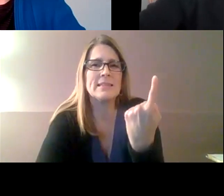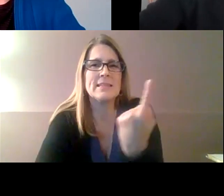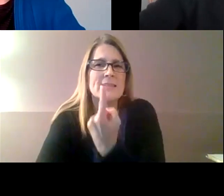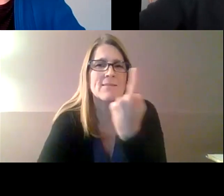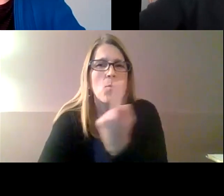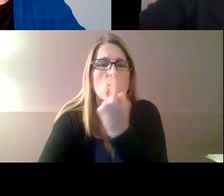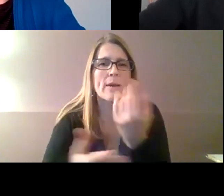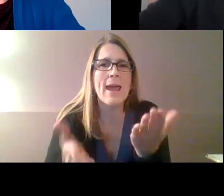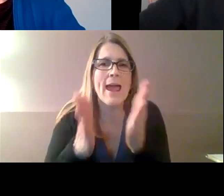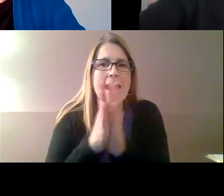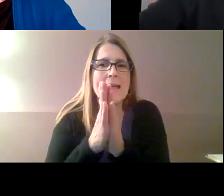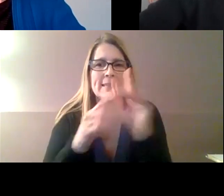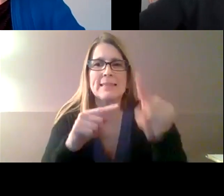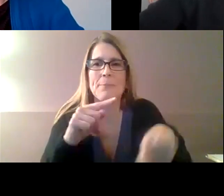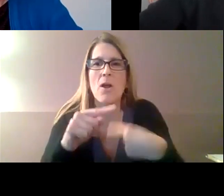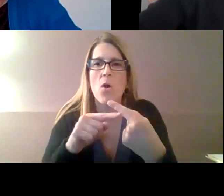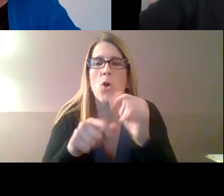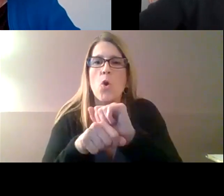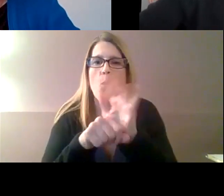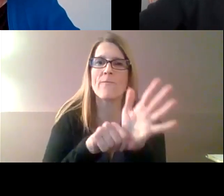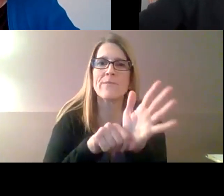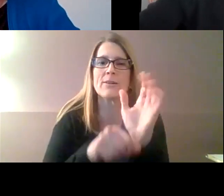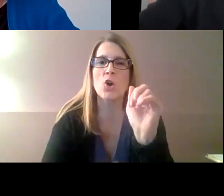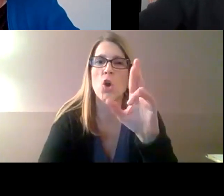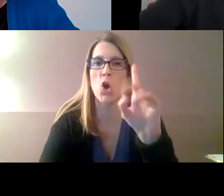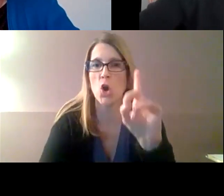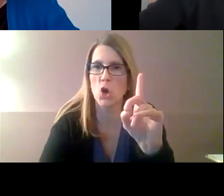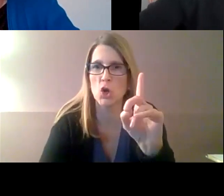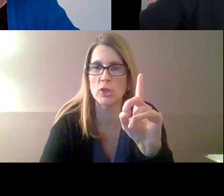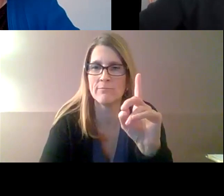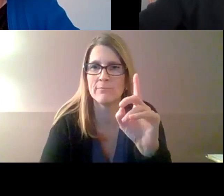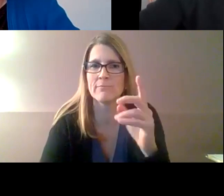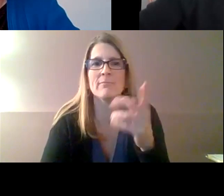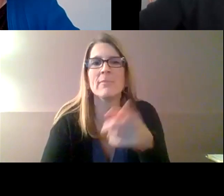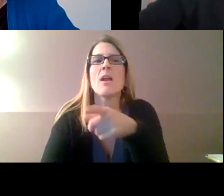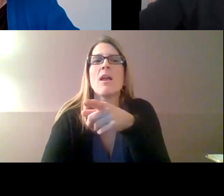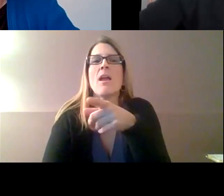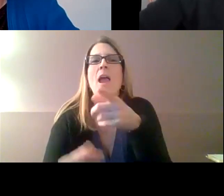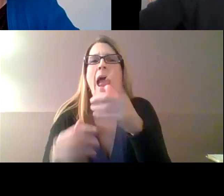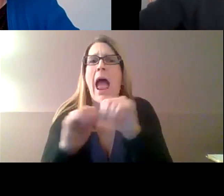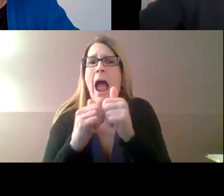About one minute left. And somebody asked about the COVID